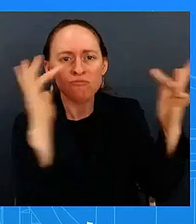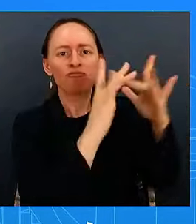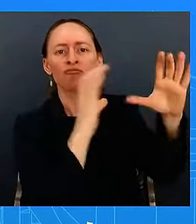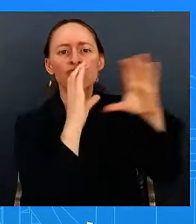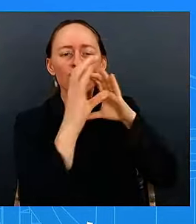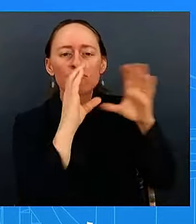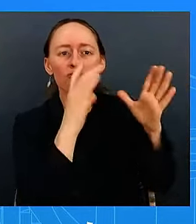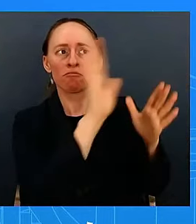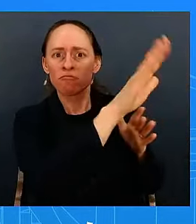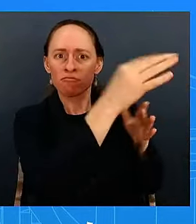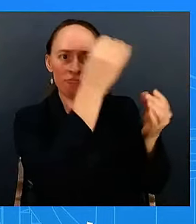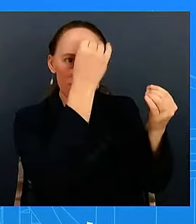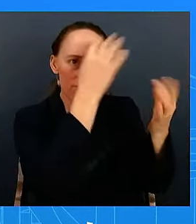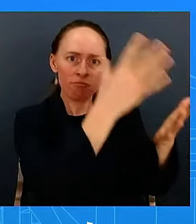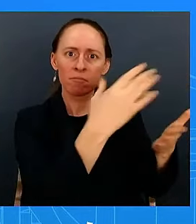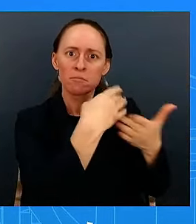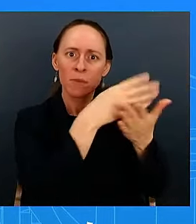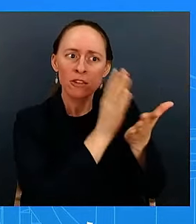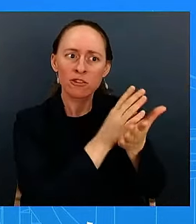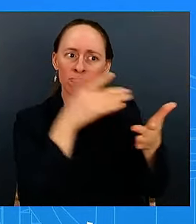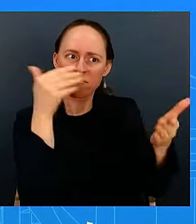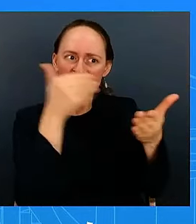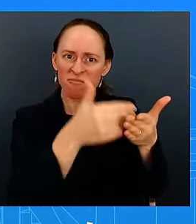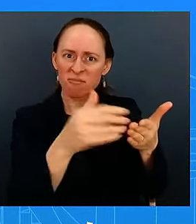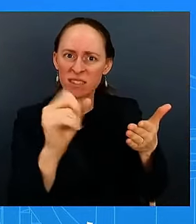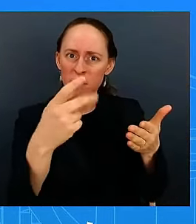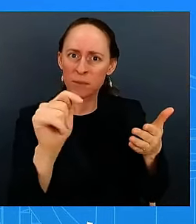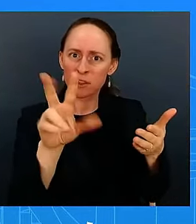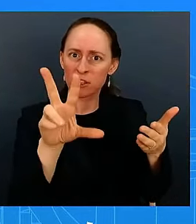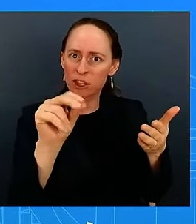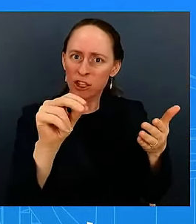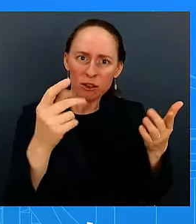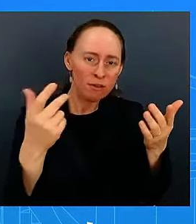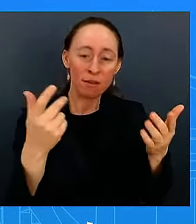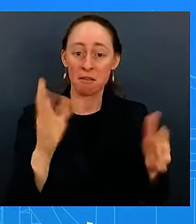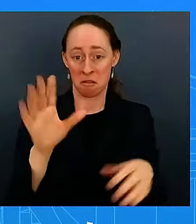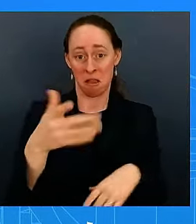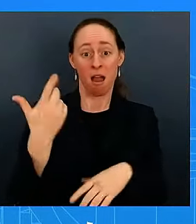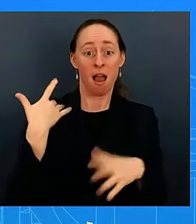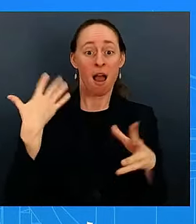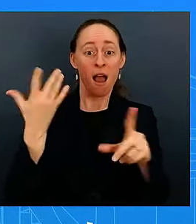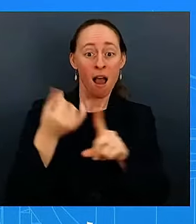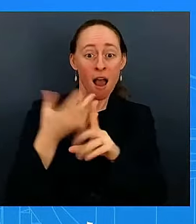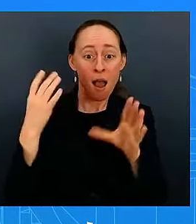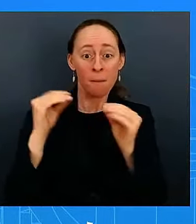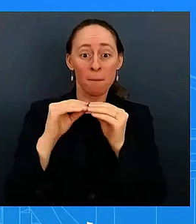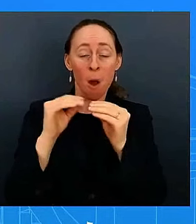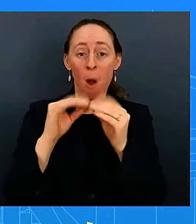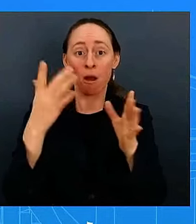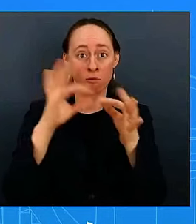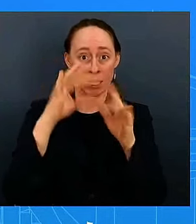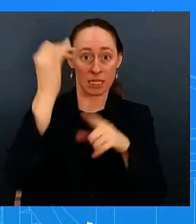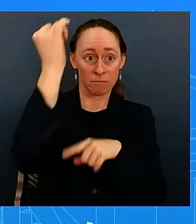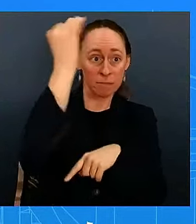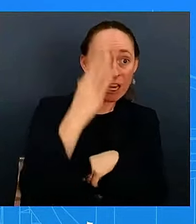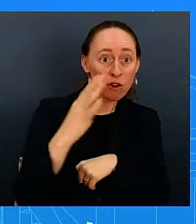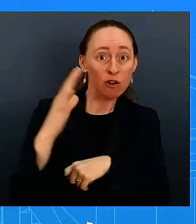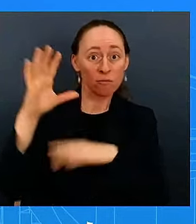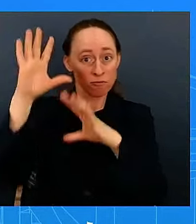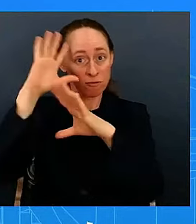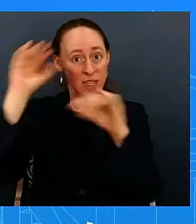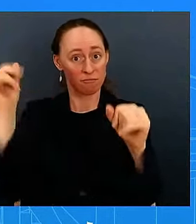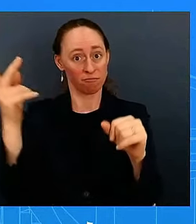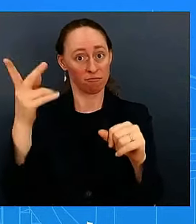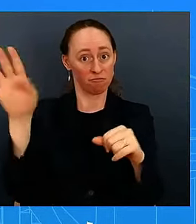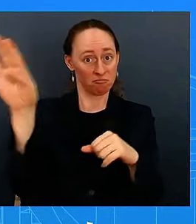that uh speaker potus relationship they've talked a couple of times uh they've seen each other a couple of times but as it